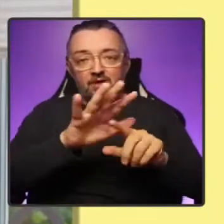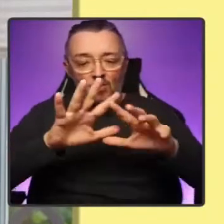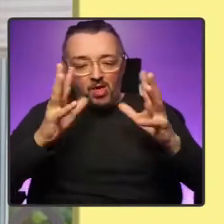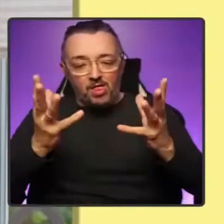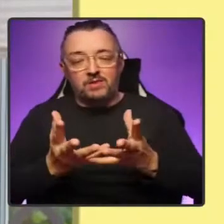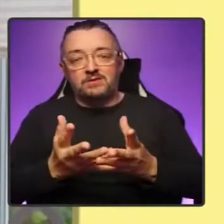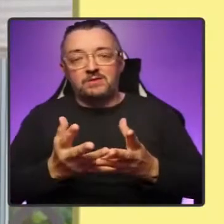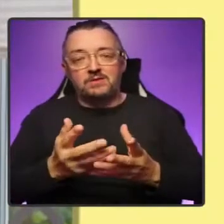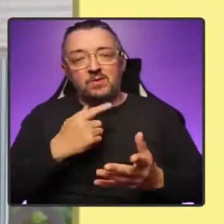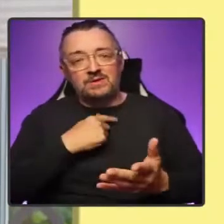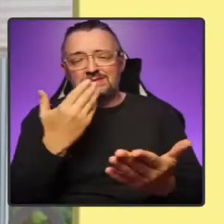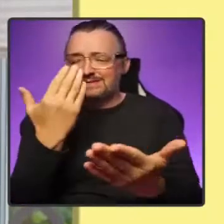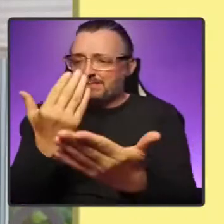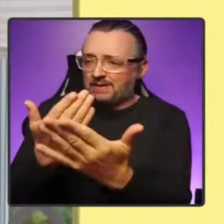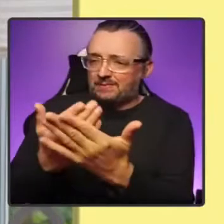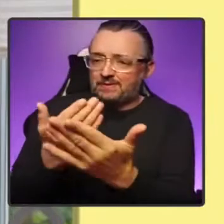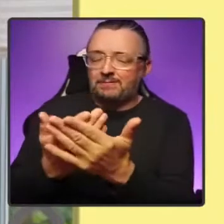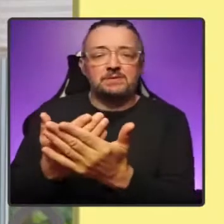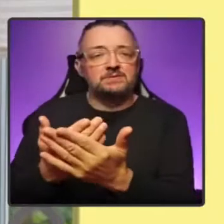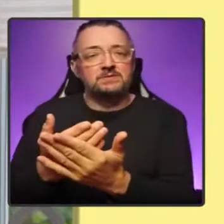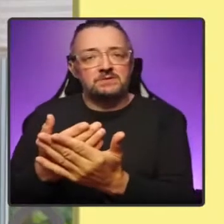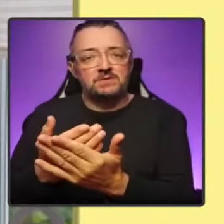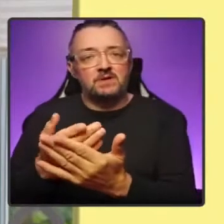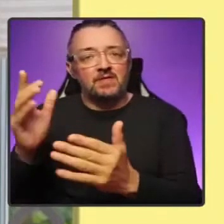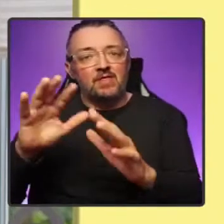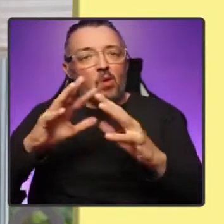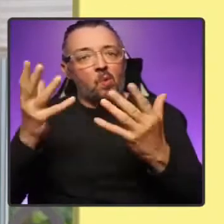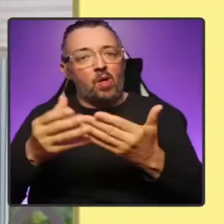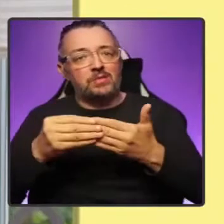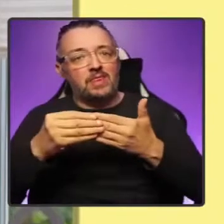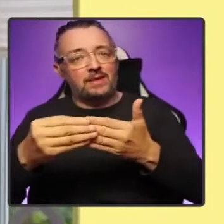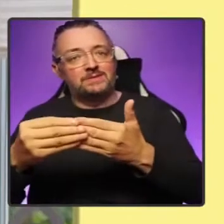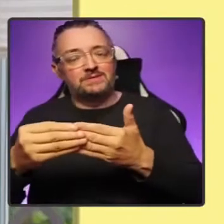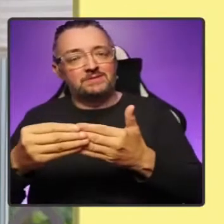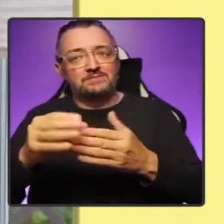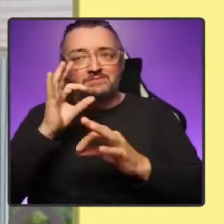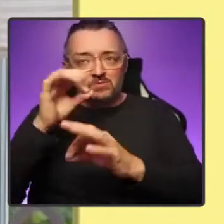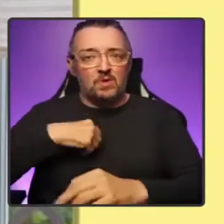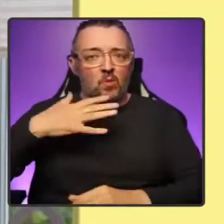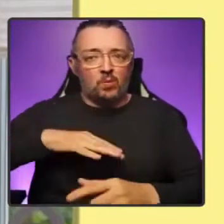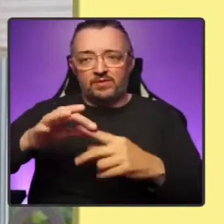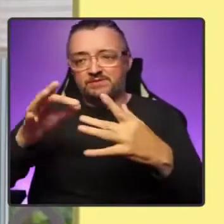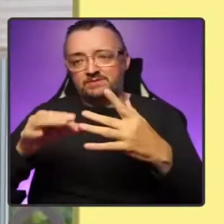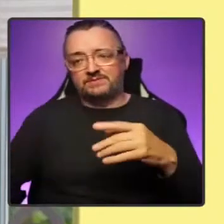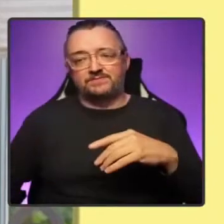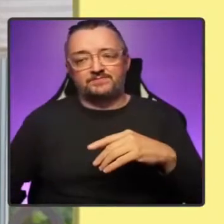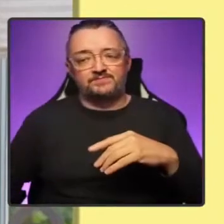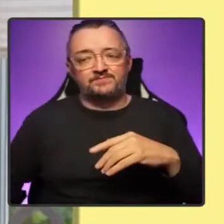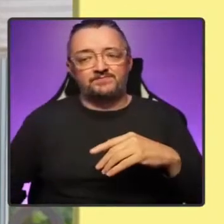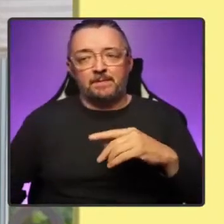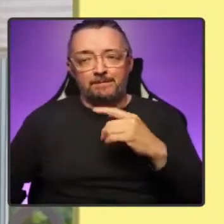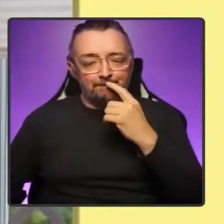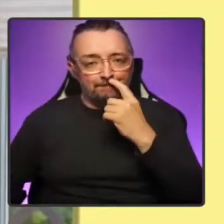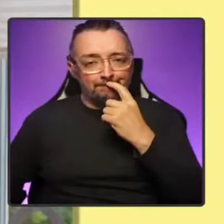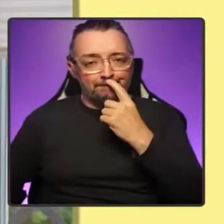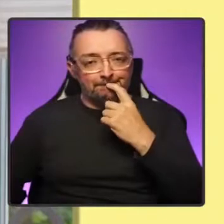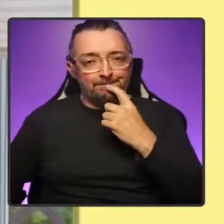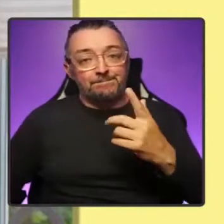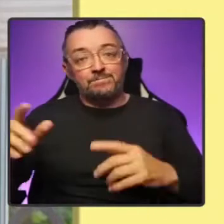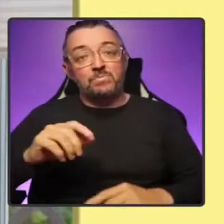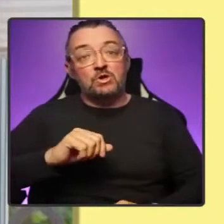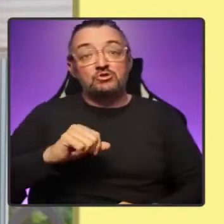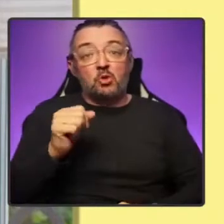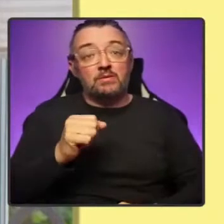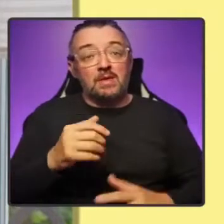the world's leaders in the opening weekend of the summit. Friends, Scotland may not be the biggest country in the world,